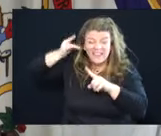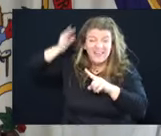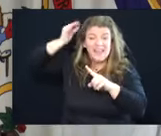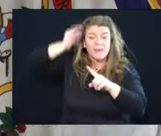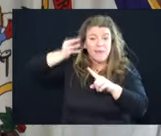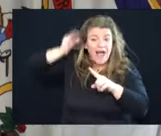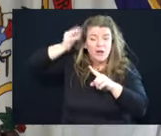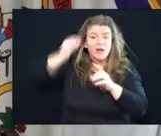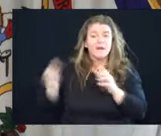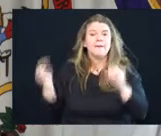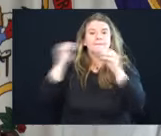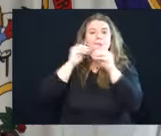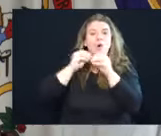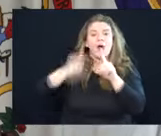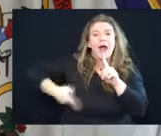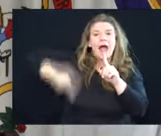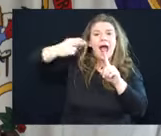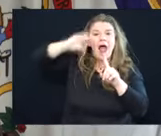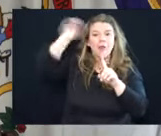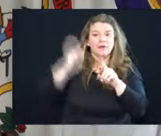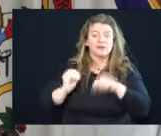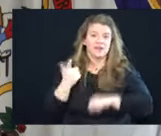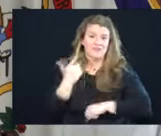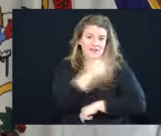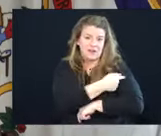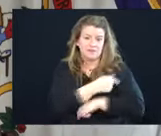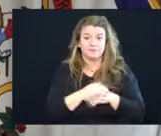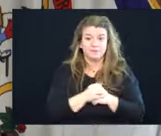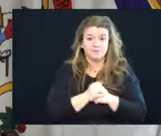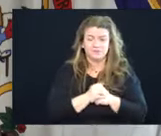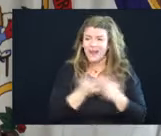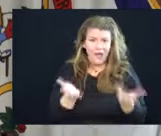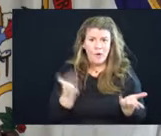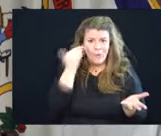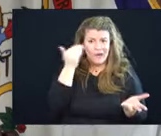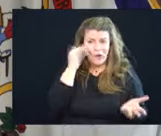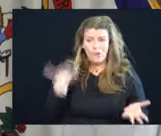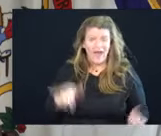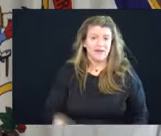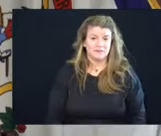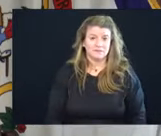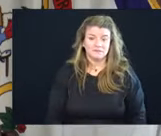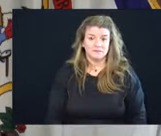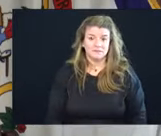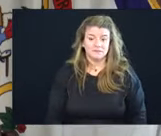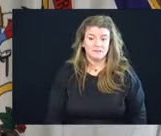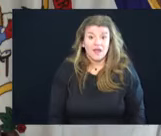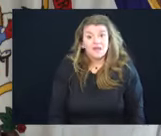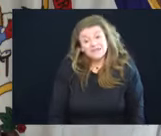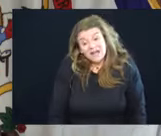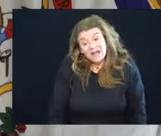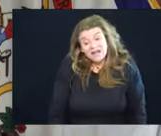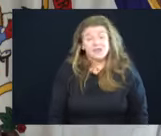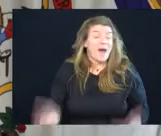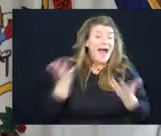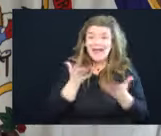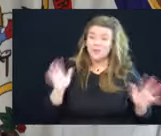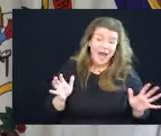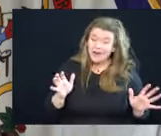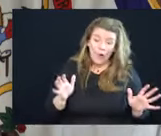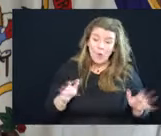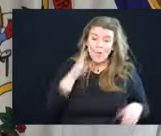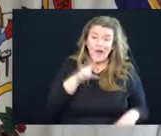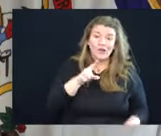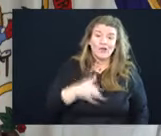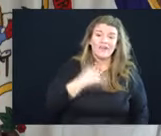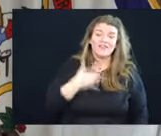more of a percentage of us getting vaccinated. We know that. So I don't want you to think that I'm